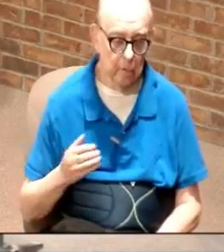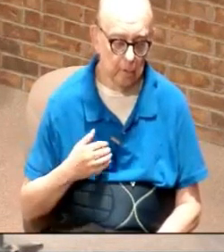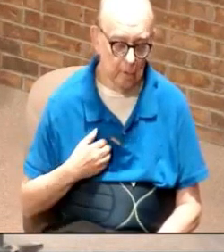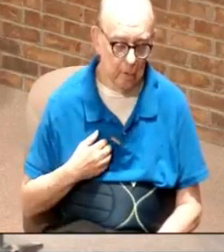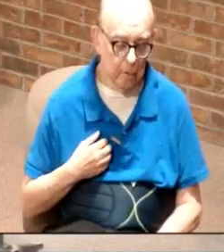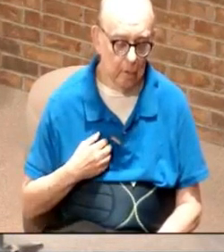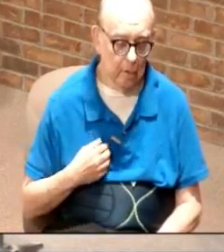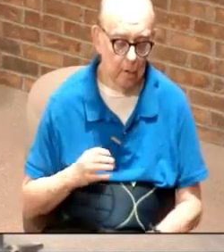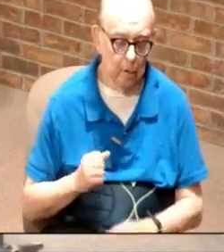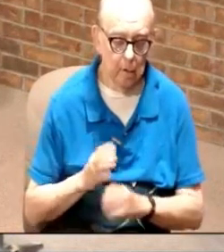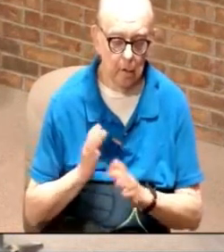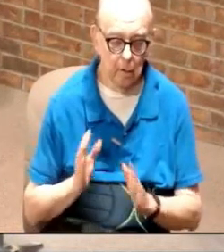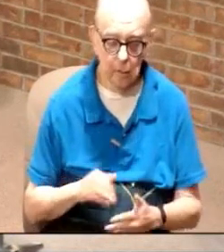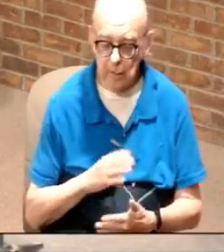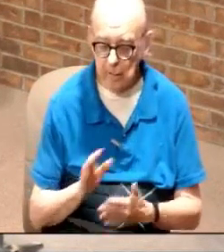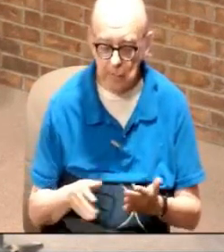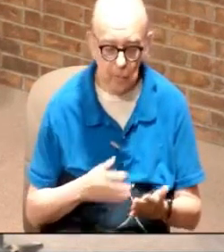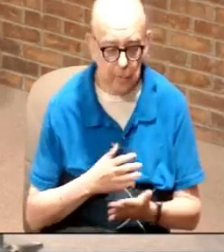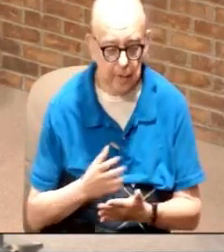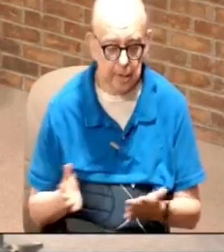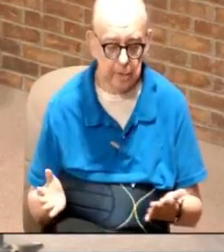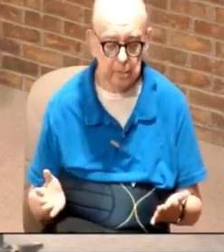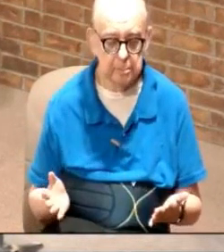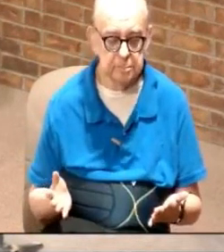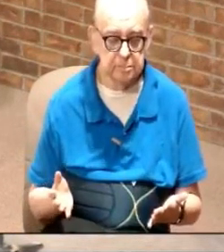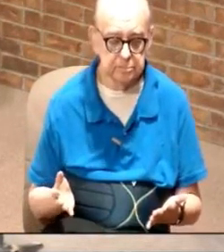to the creator of all things.